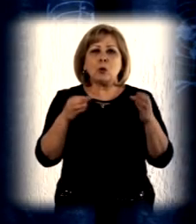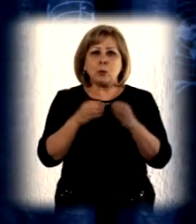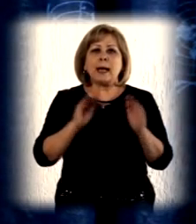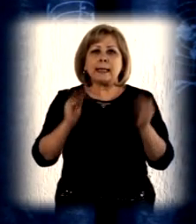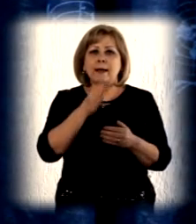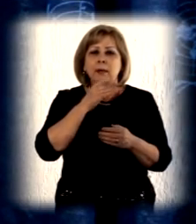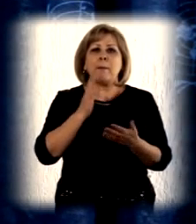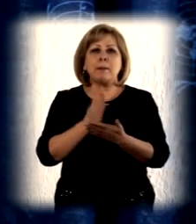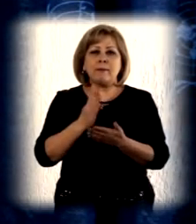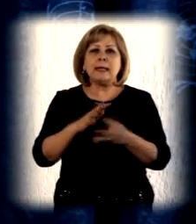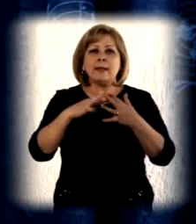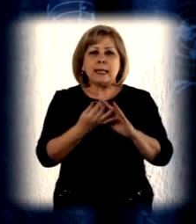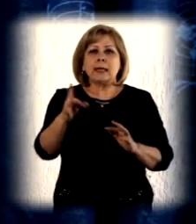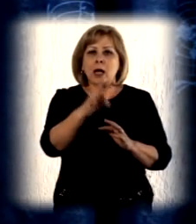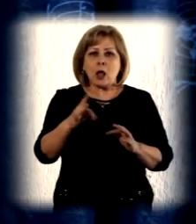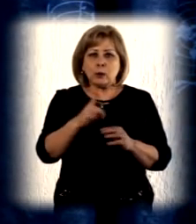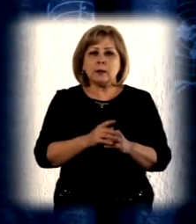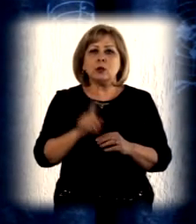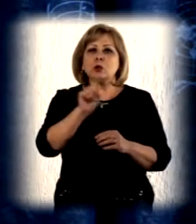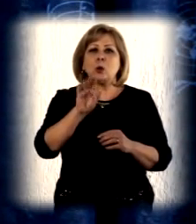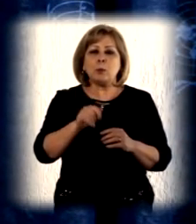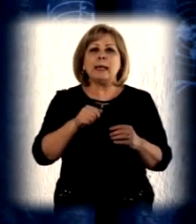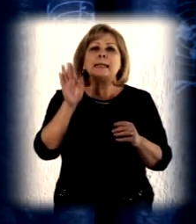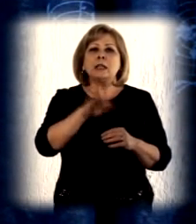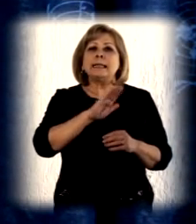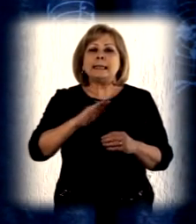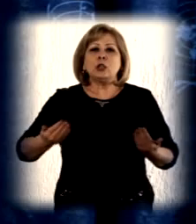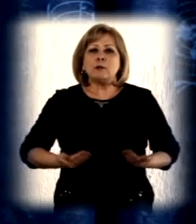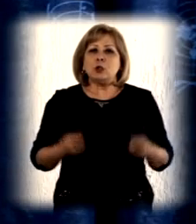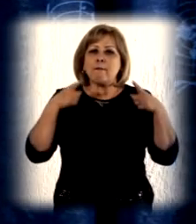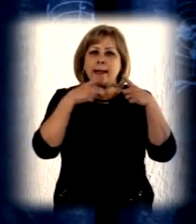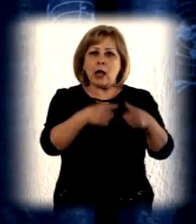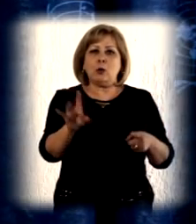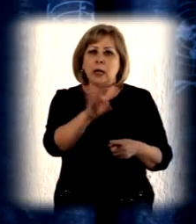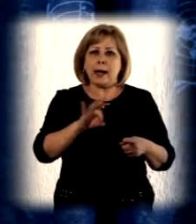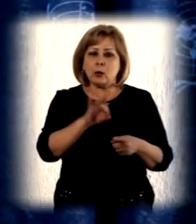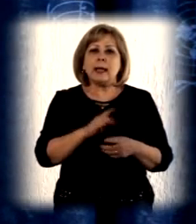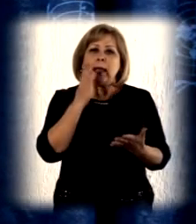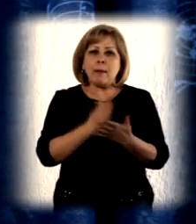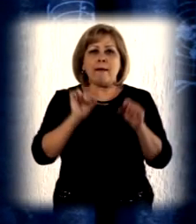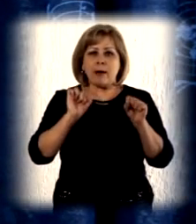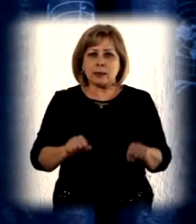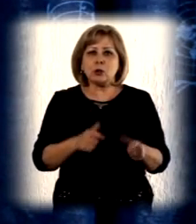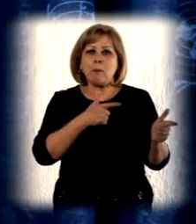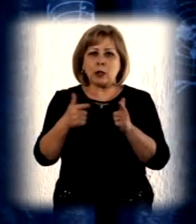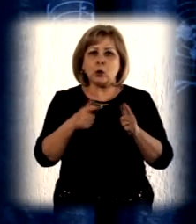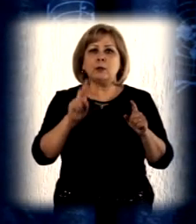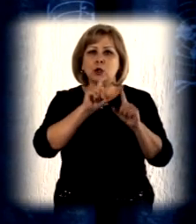rural communities, so children even in far-flung areas will have a chance to participate in school readiness activities.